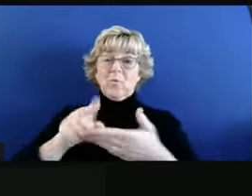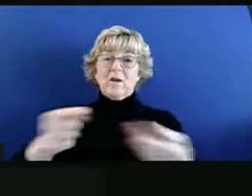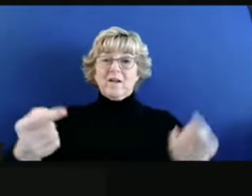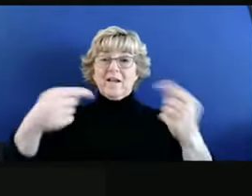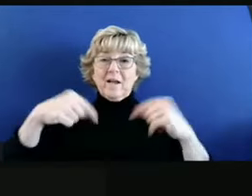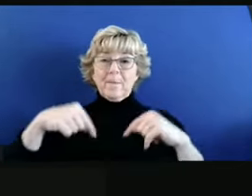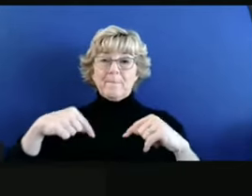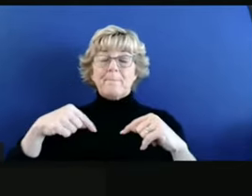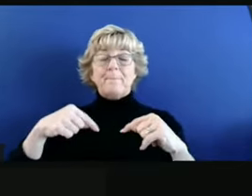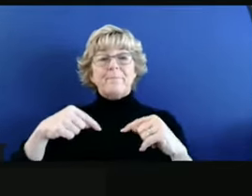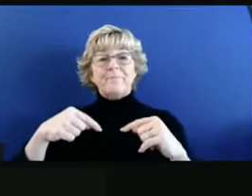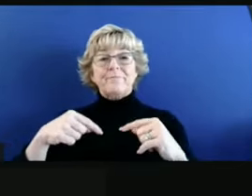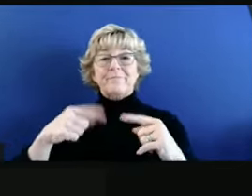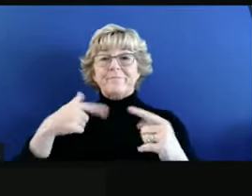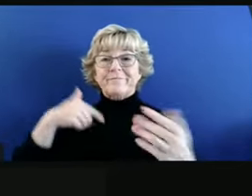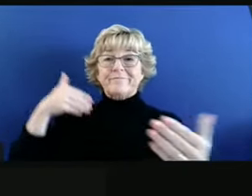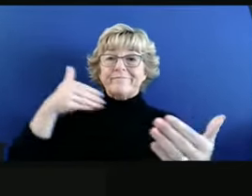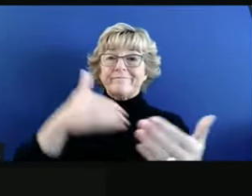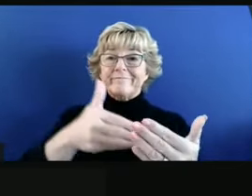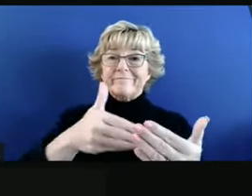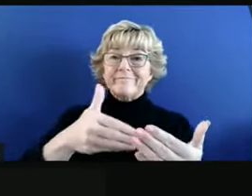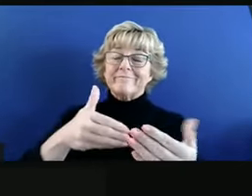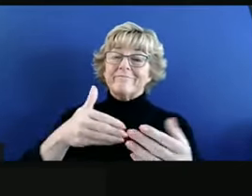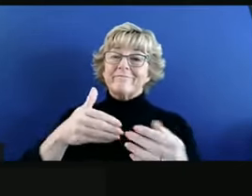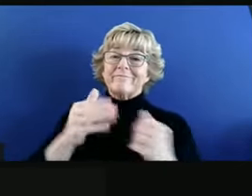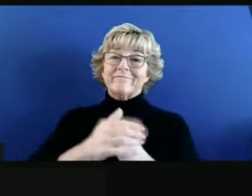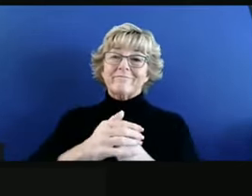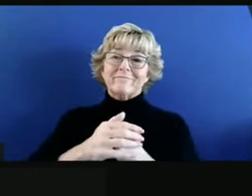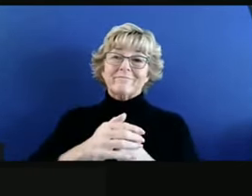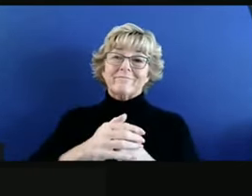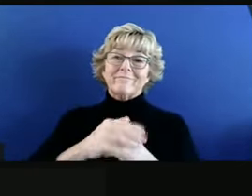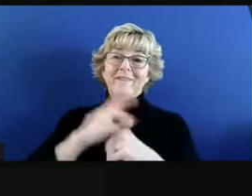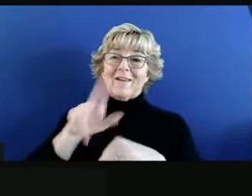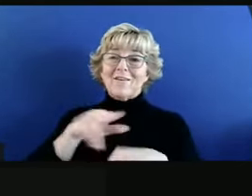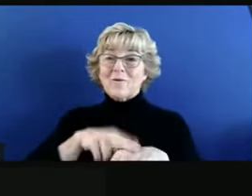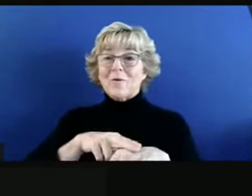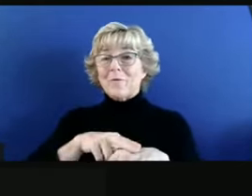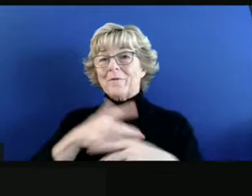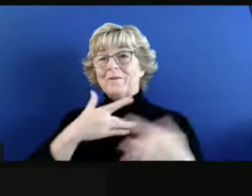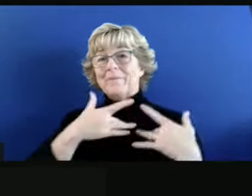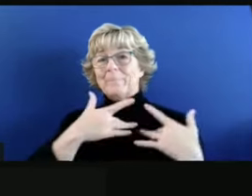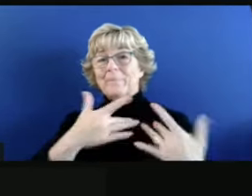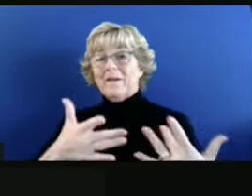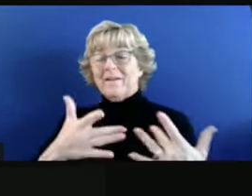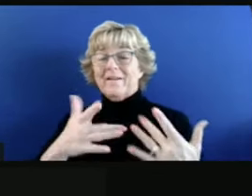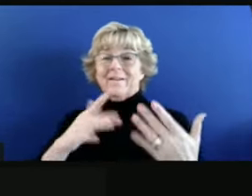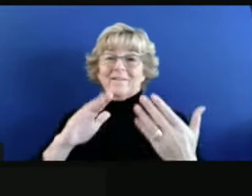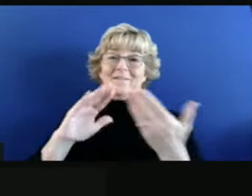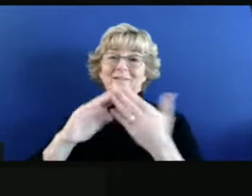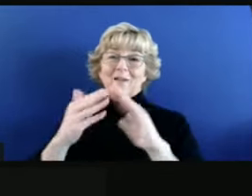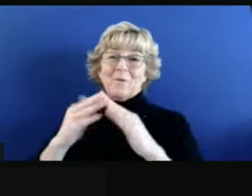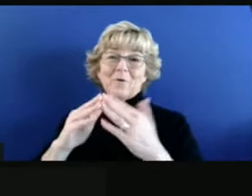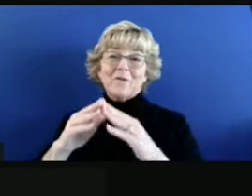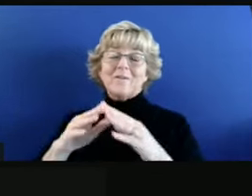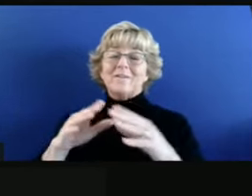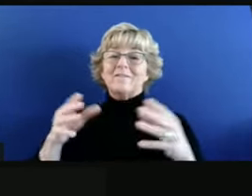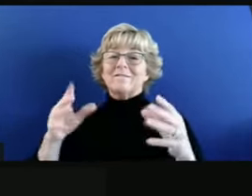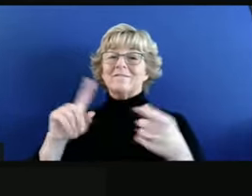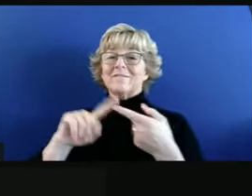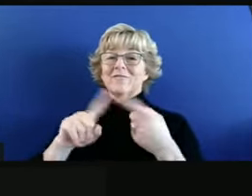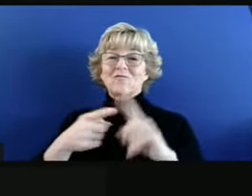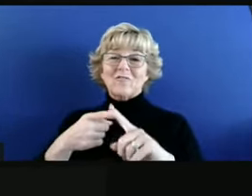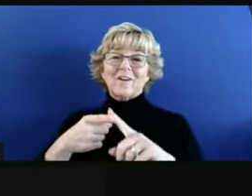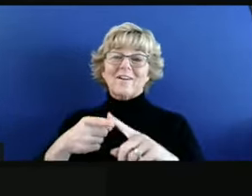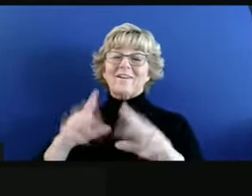while we approach the period of normal family and community and friends celebrations to do those